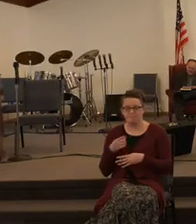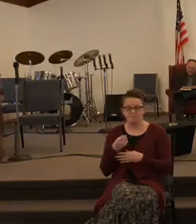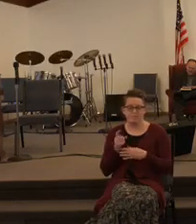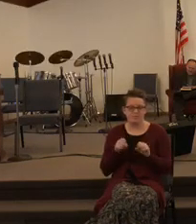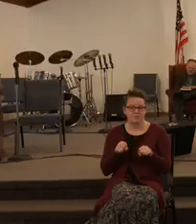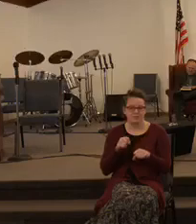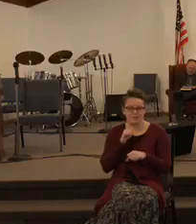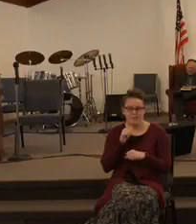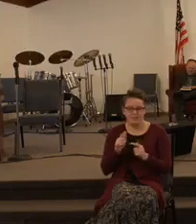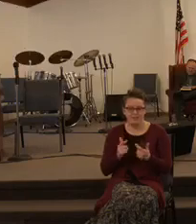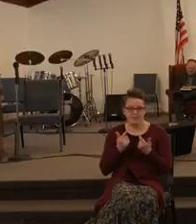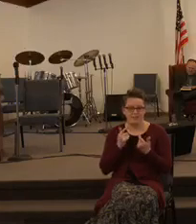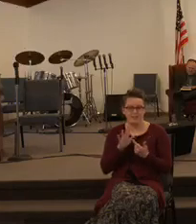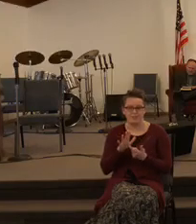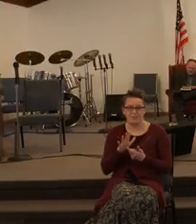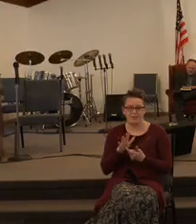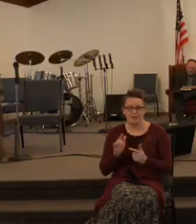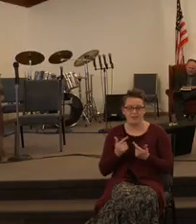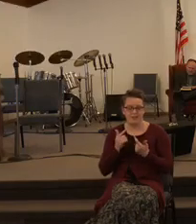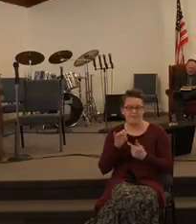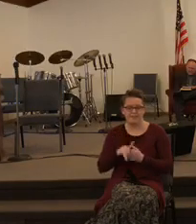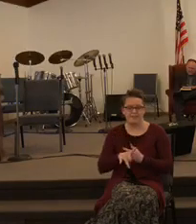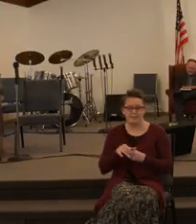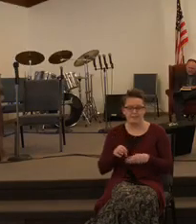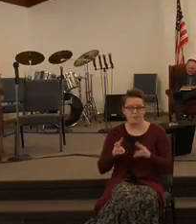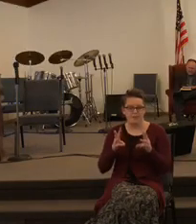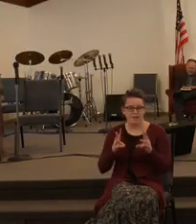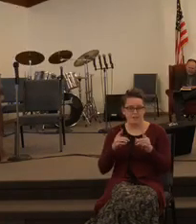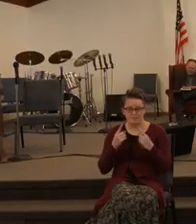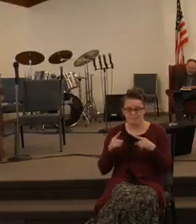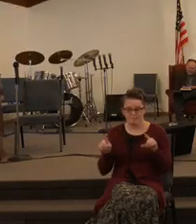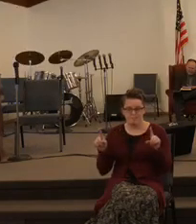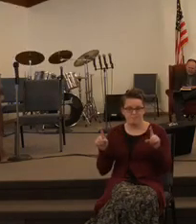live your life that way and be successful.